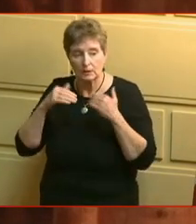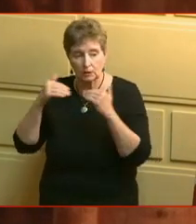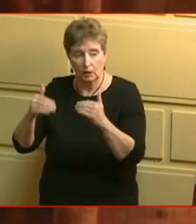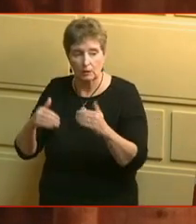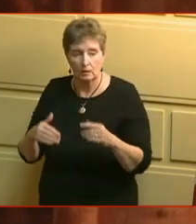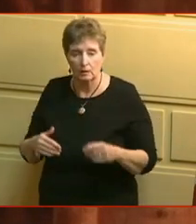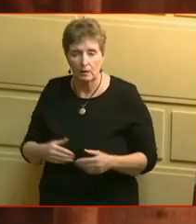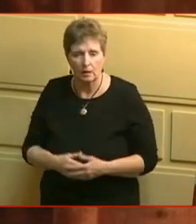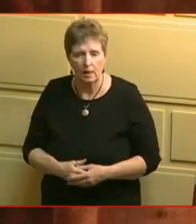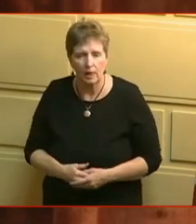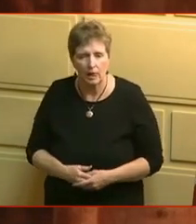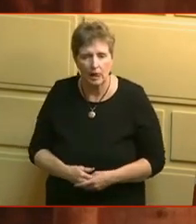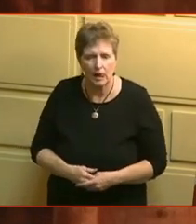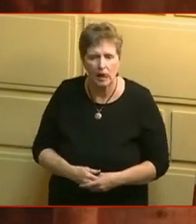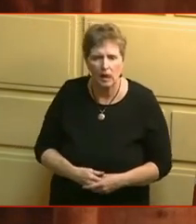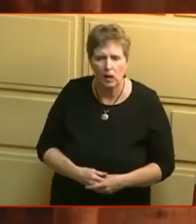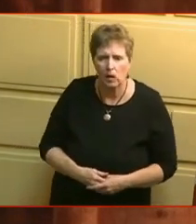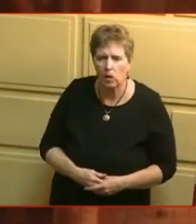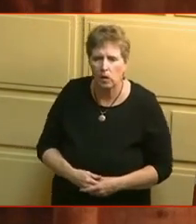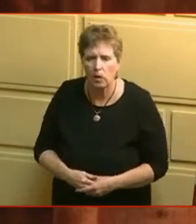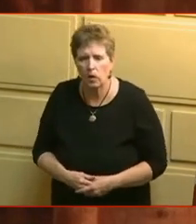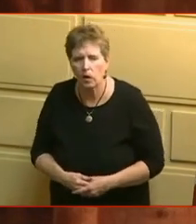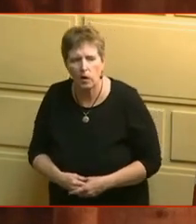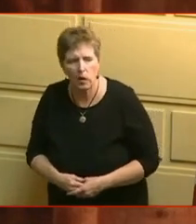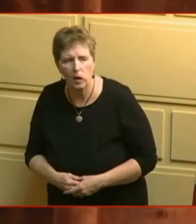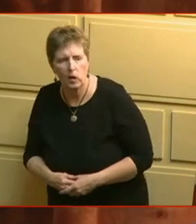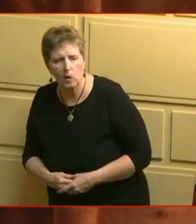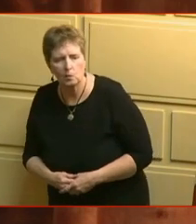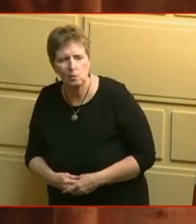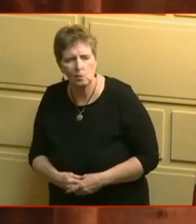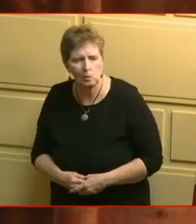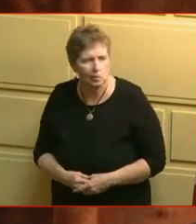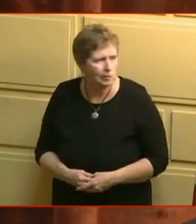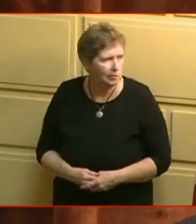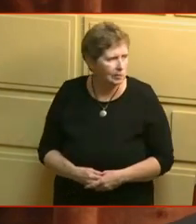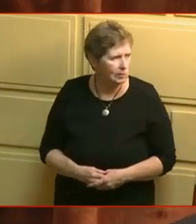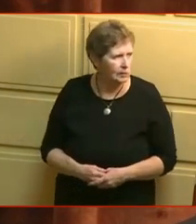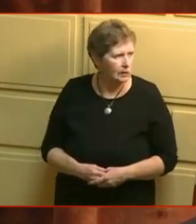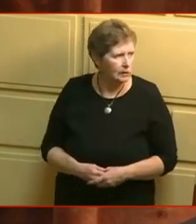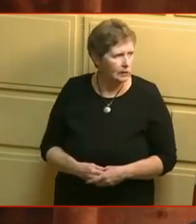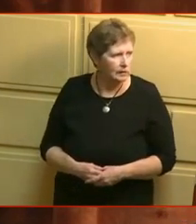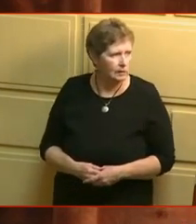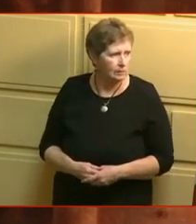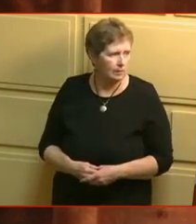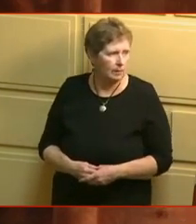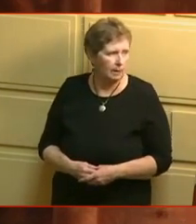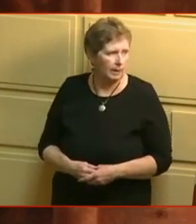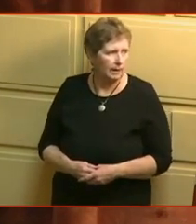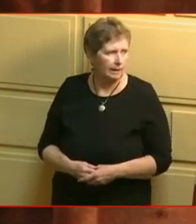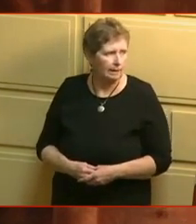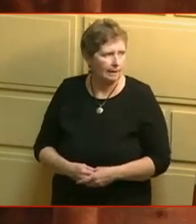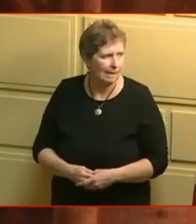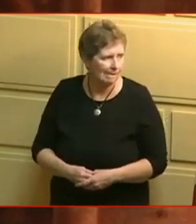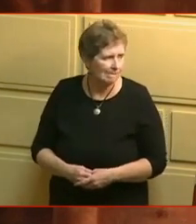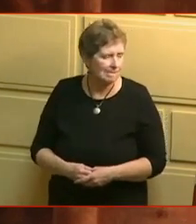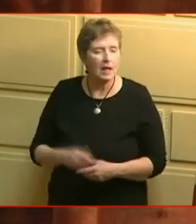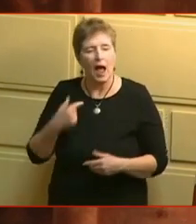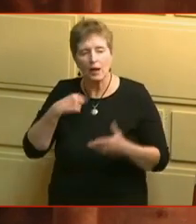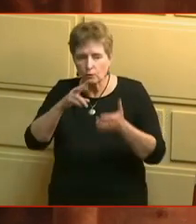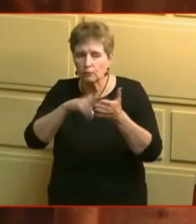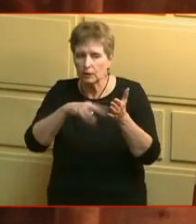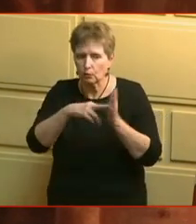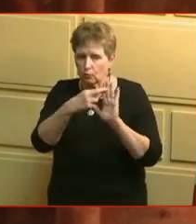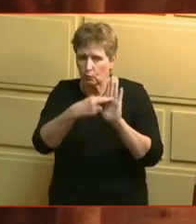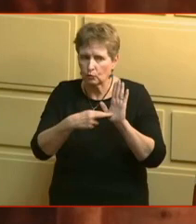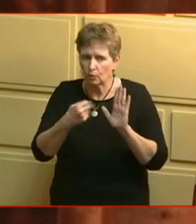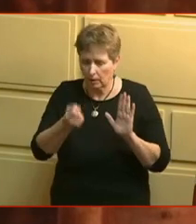and the other thing is that, and I can read it to you so you